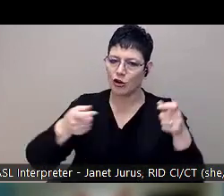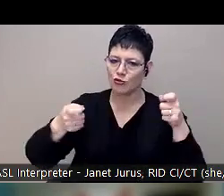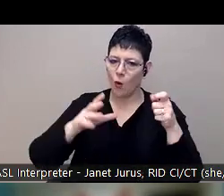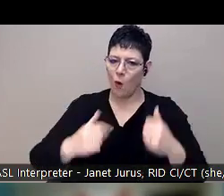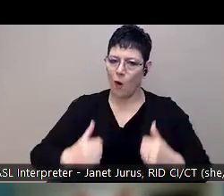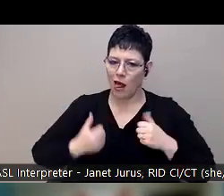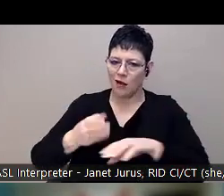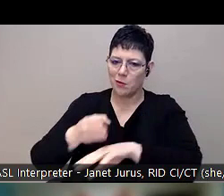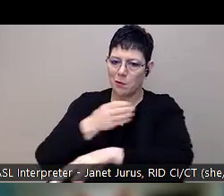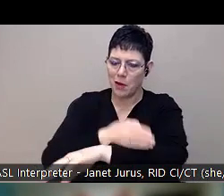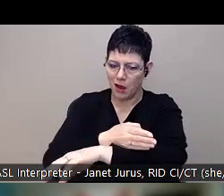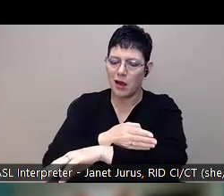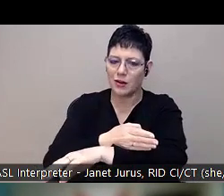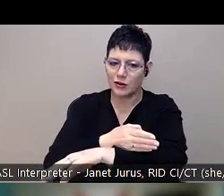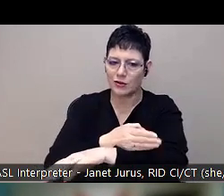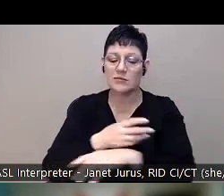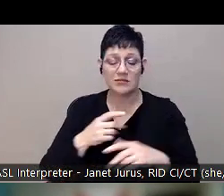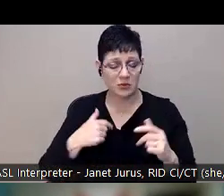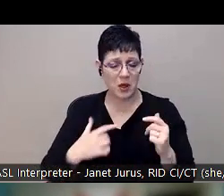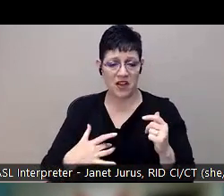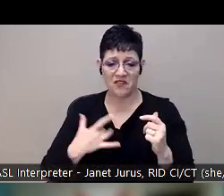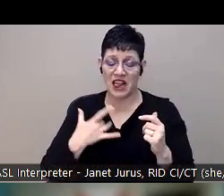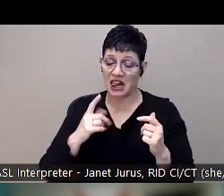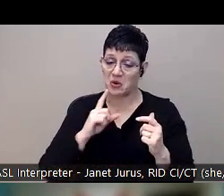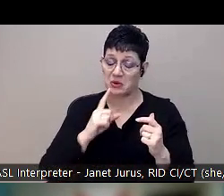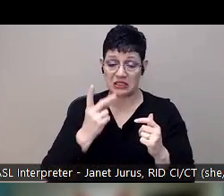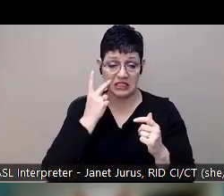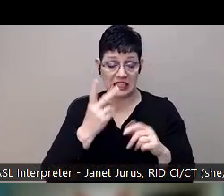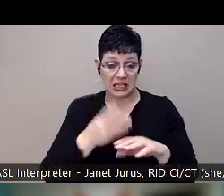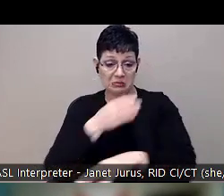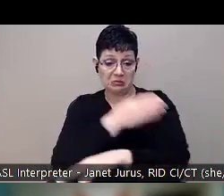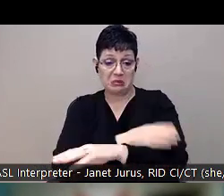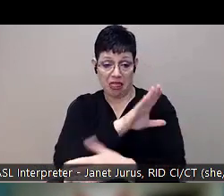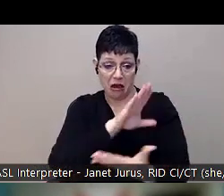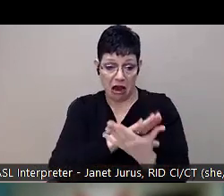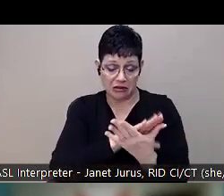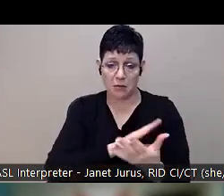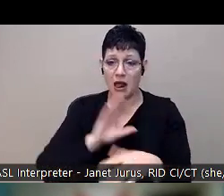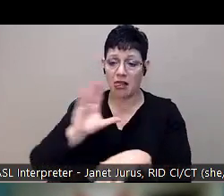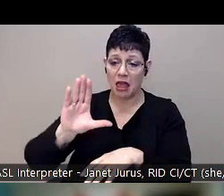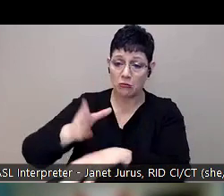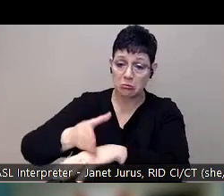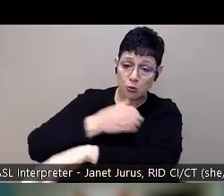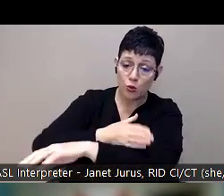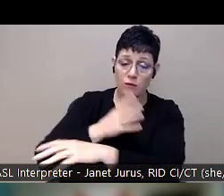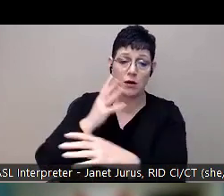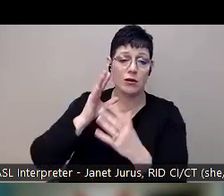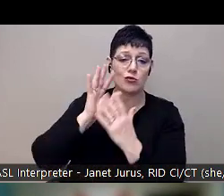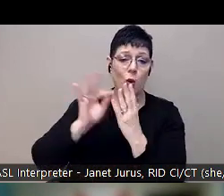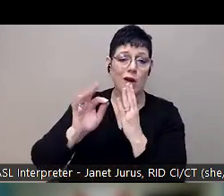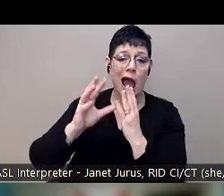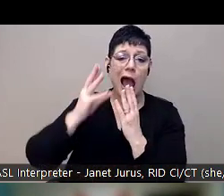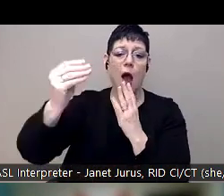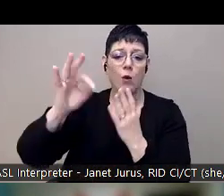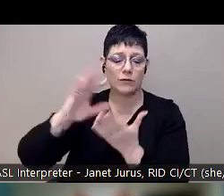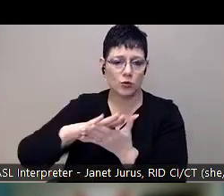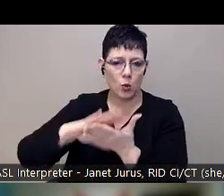We think this helps with their academic programming, their choices outside of school, their relationships has a huge impact on